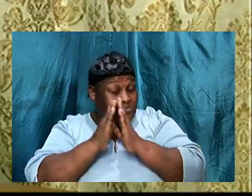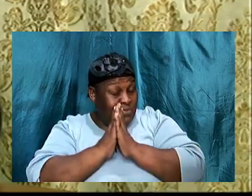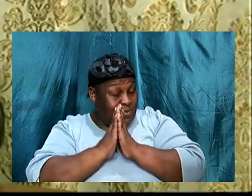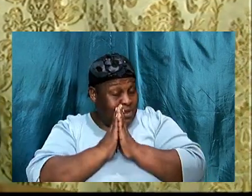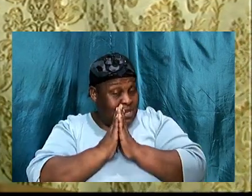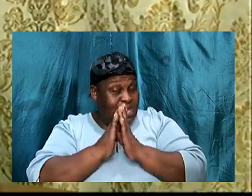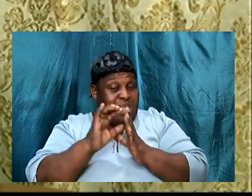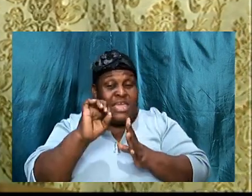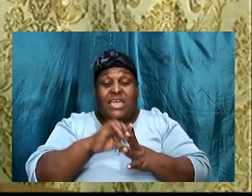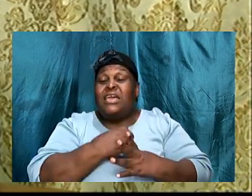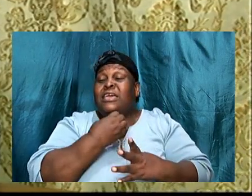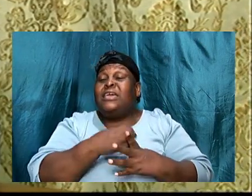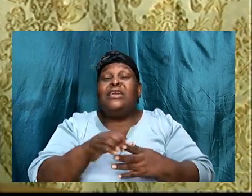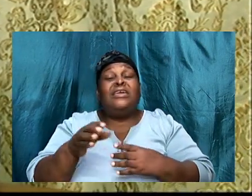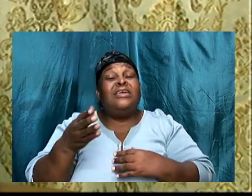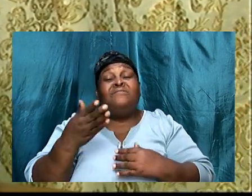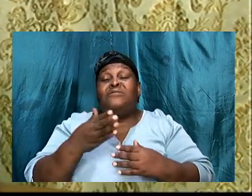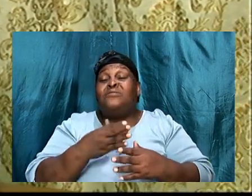even though,